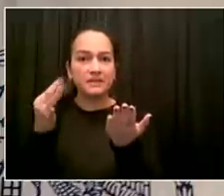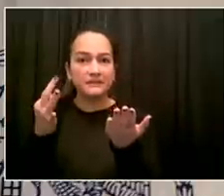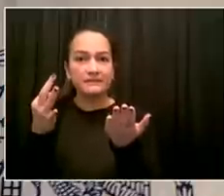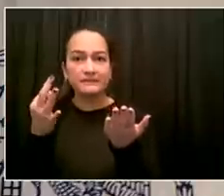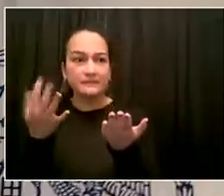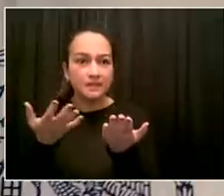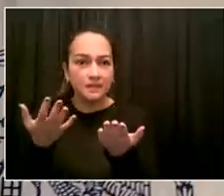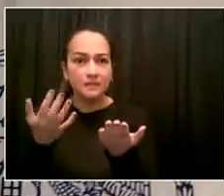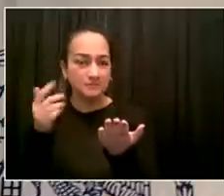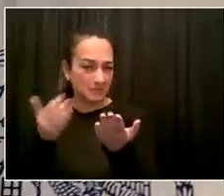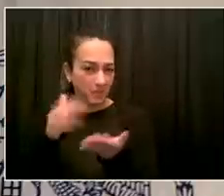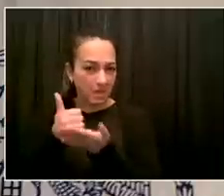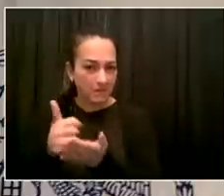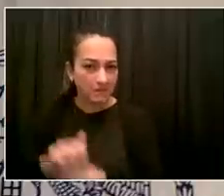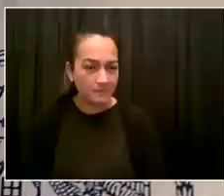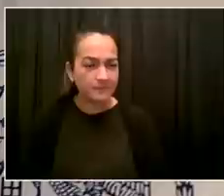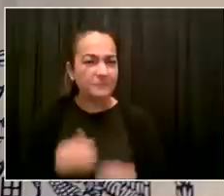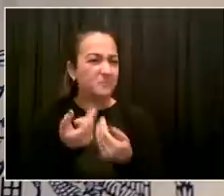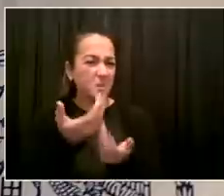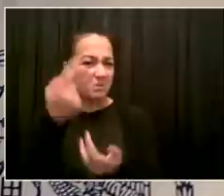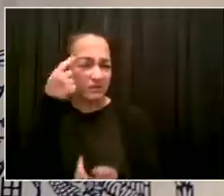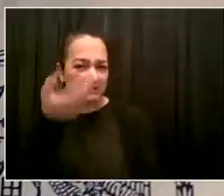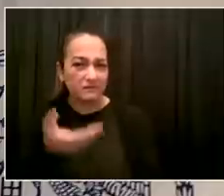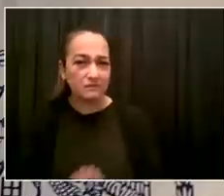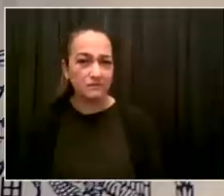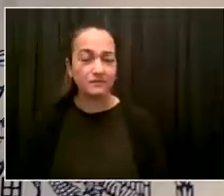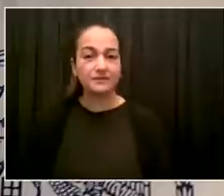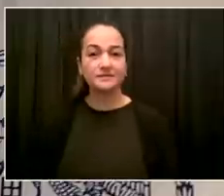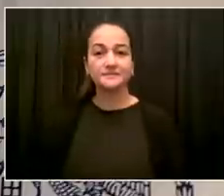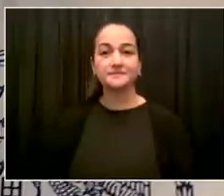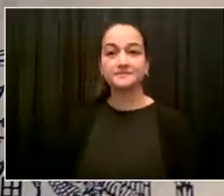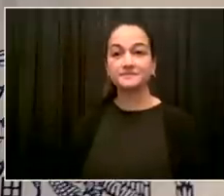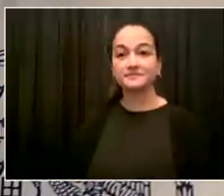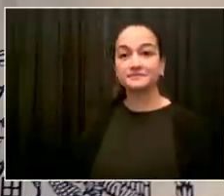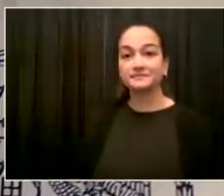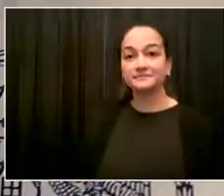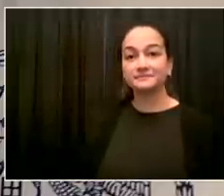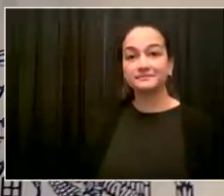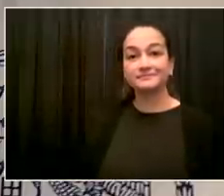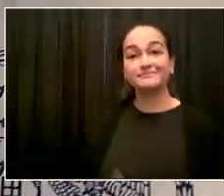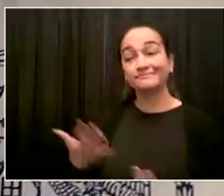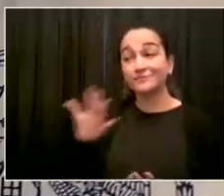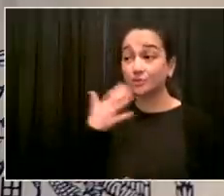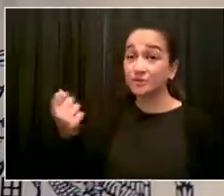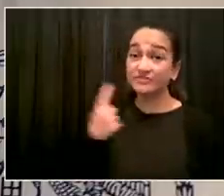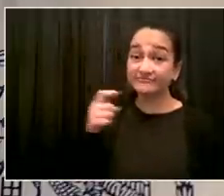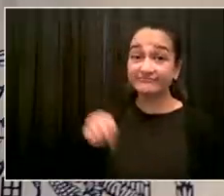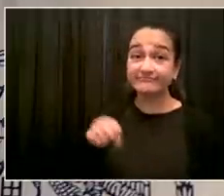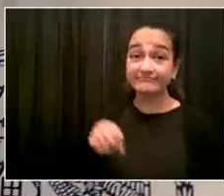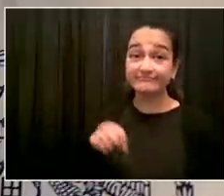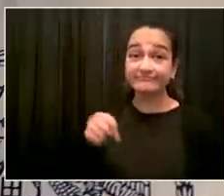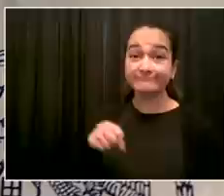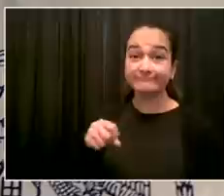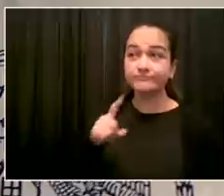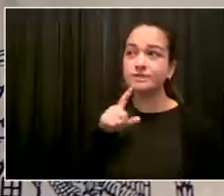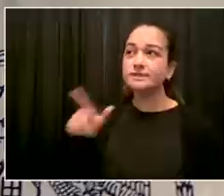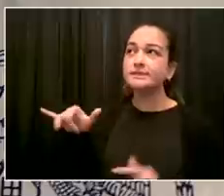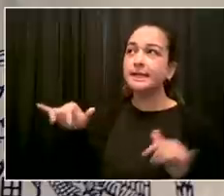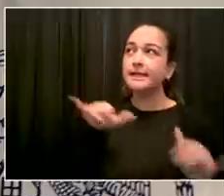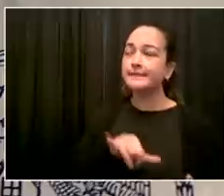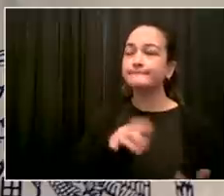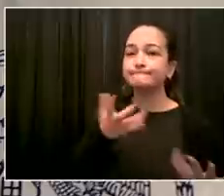I'll make a parallel that I think is helpful here, Ari. It's a great question. You know, after something very